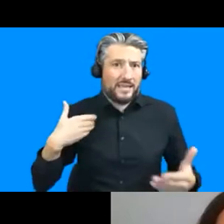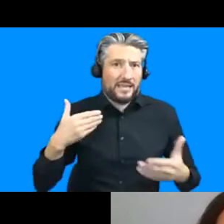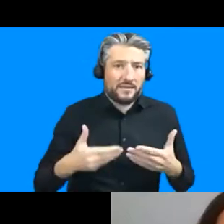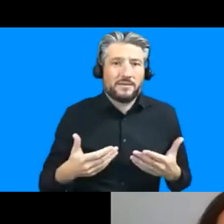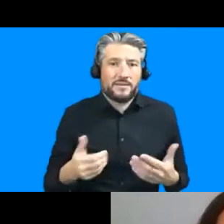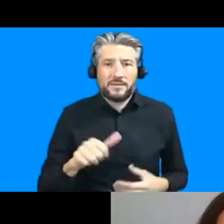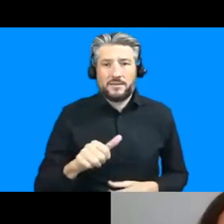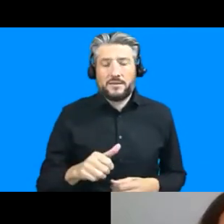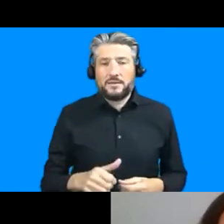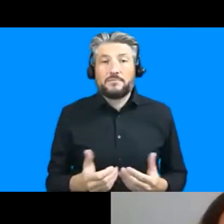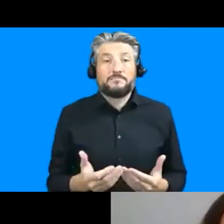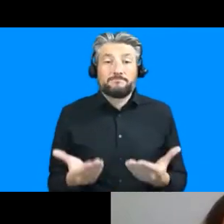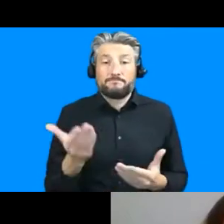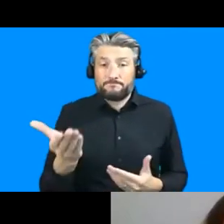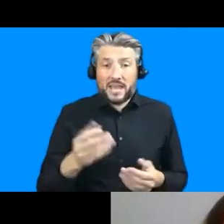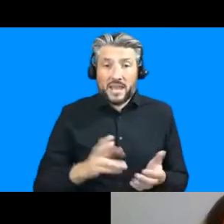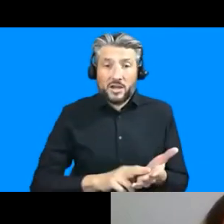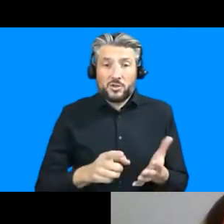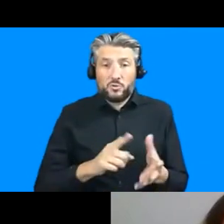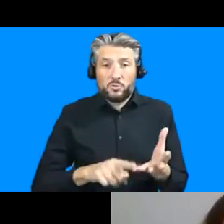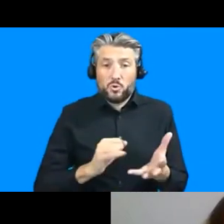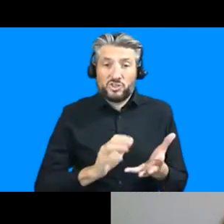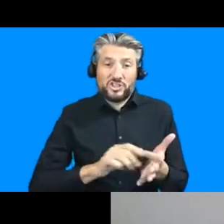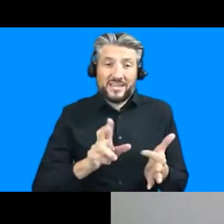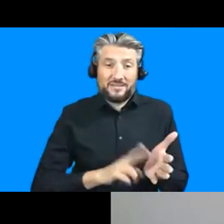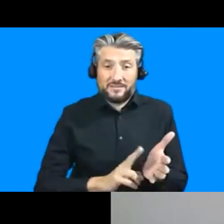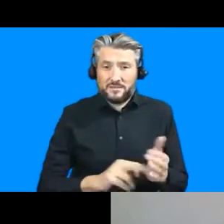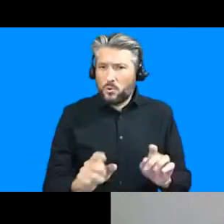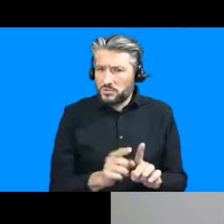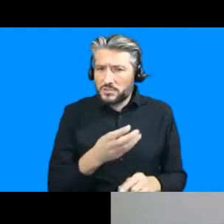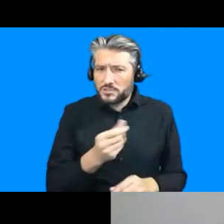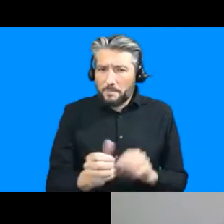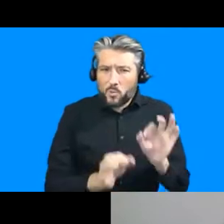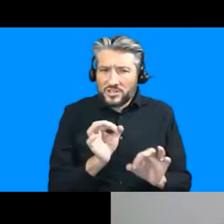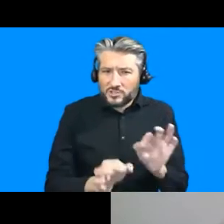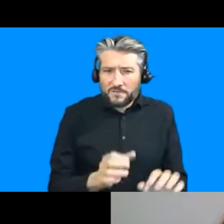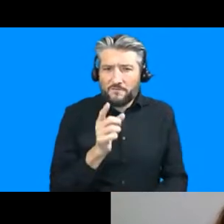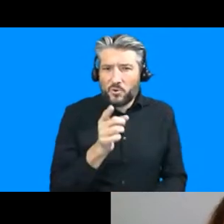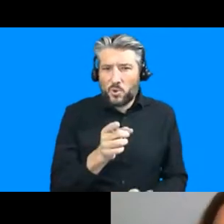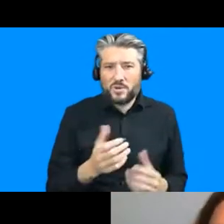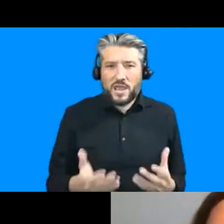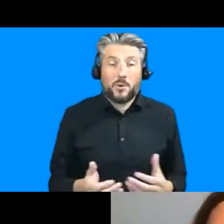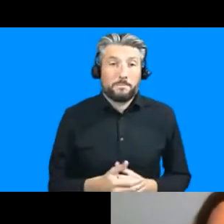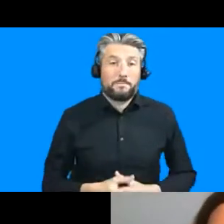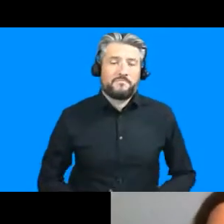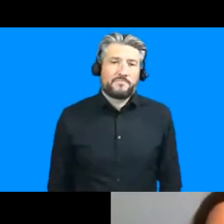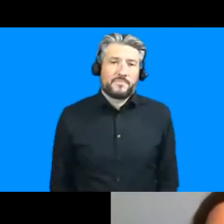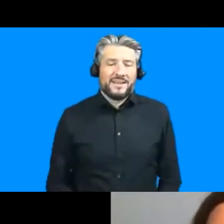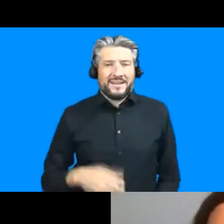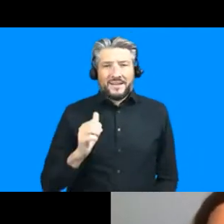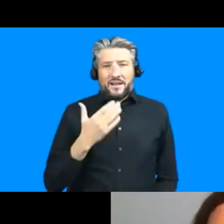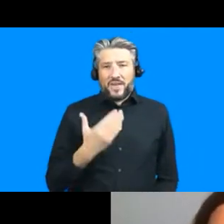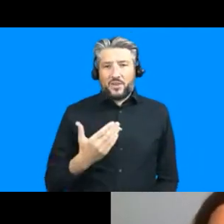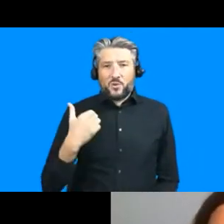up on any of the some there were some specific questions there for you as well so yeah on on those thank you melissa i'll take the two